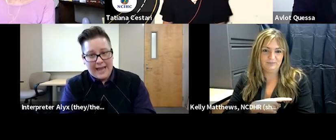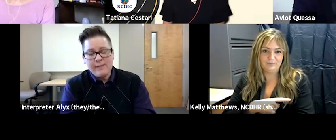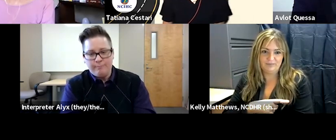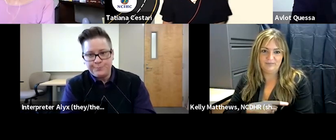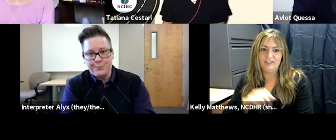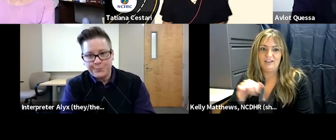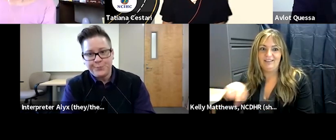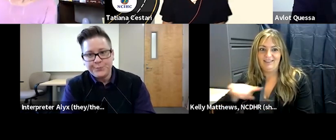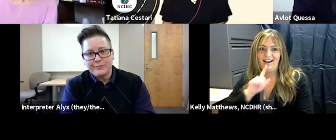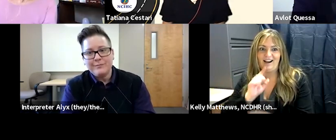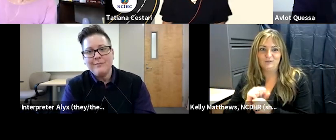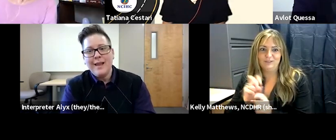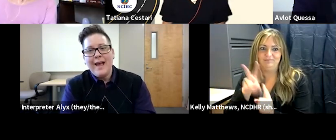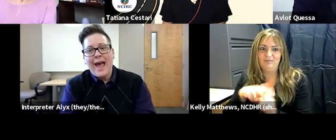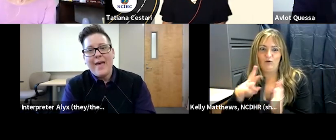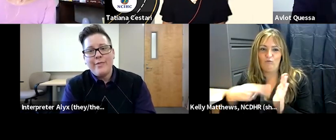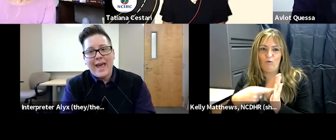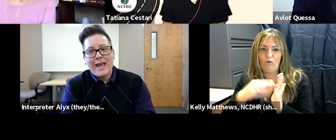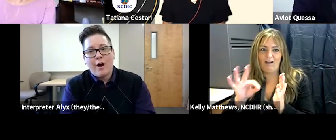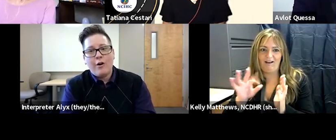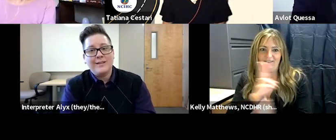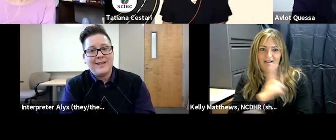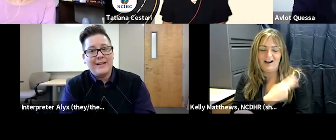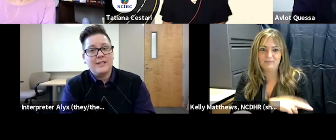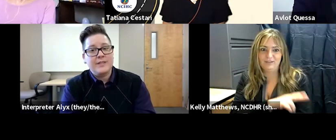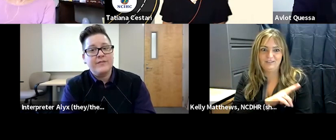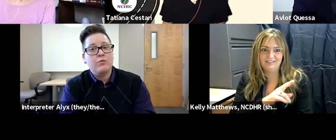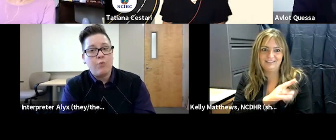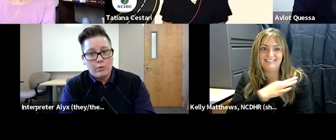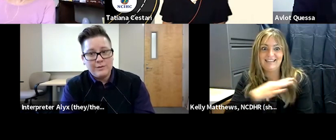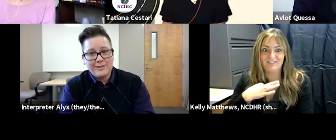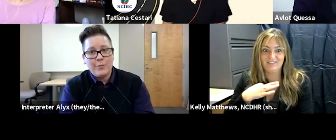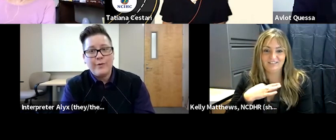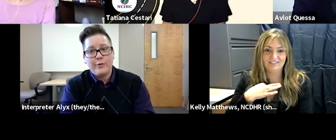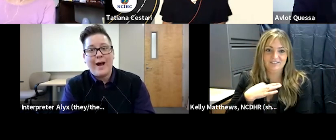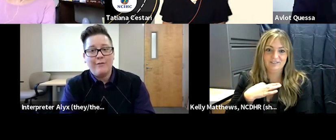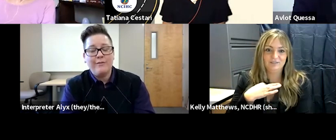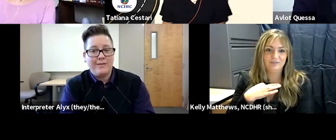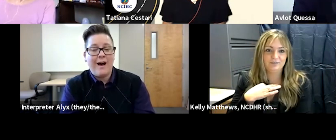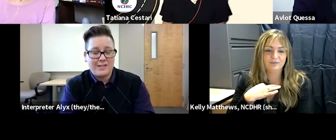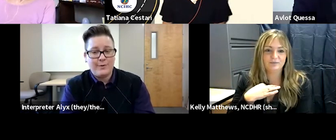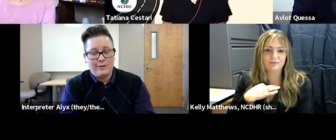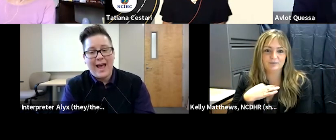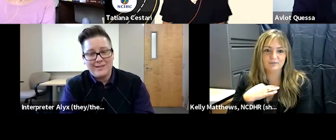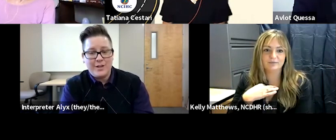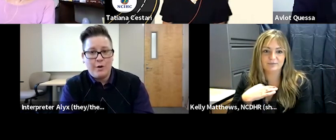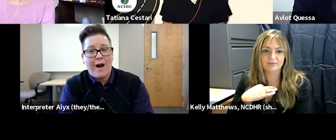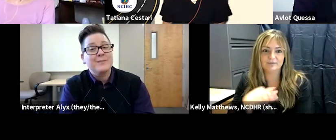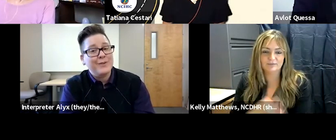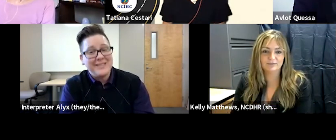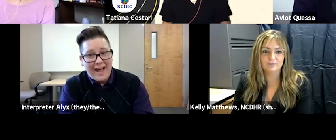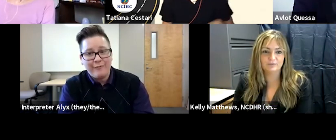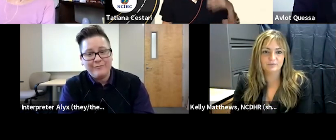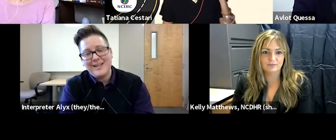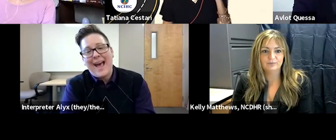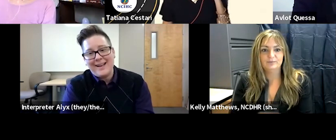for the day and they are assigned specific roles throughout the hospital as you know